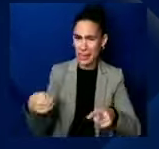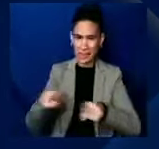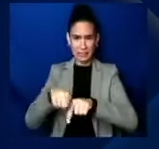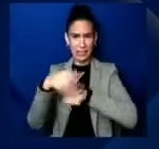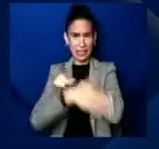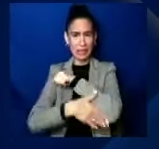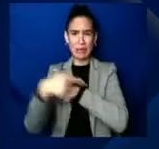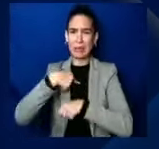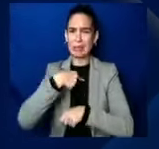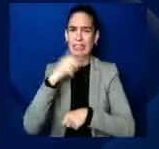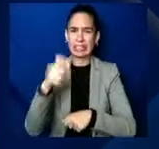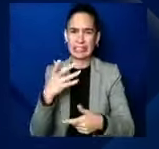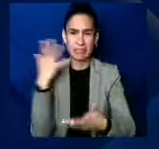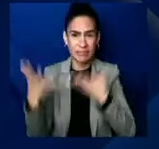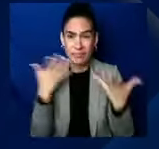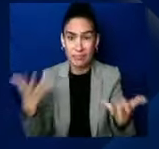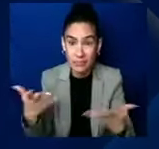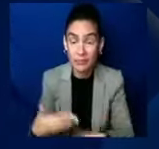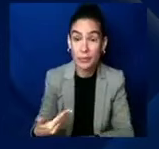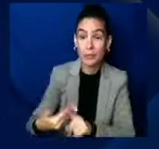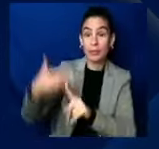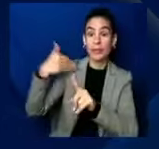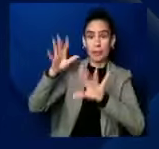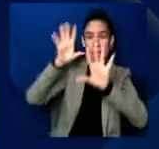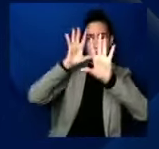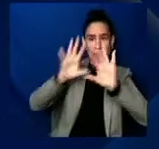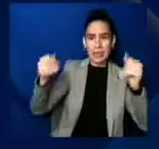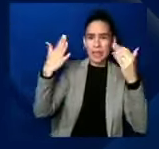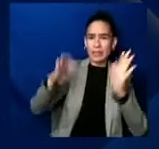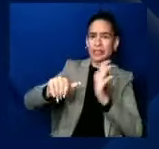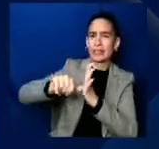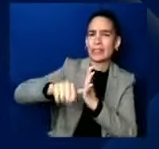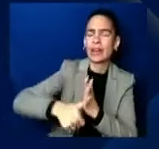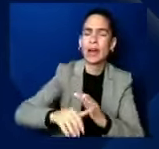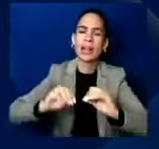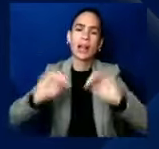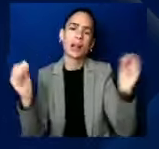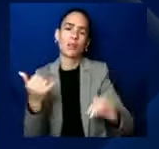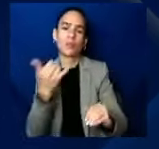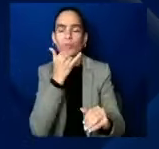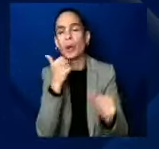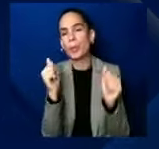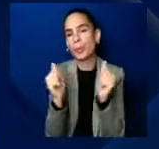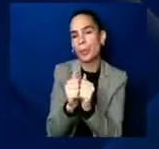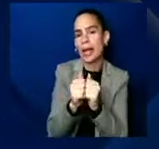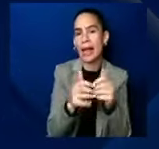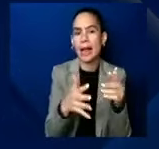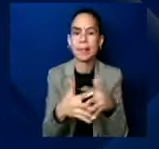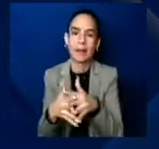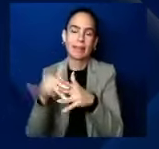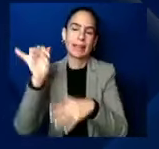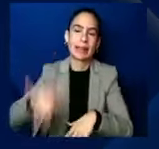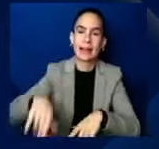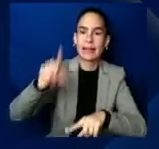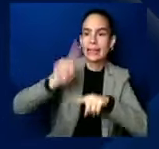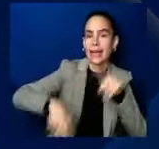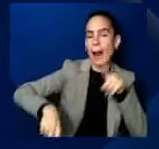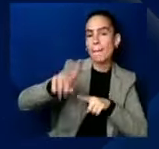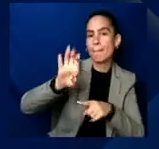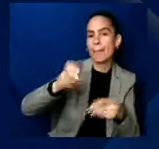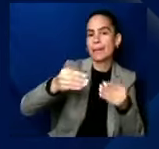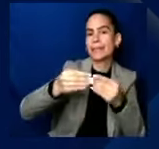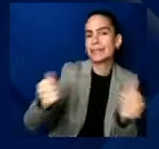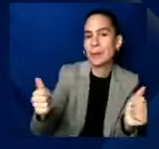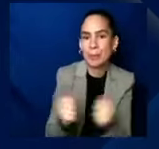president, there's nothing wrong with America that can't be solved with what's right with America. And I'm grateful, again, that there are congressional leaders and